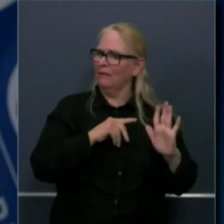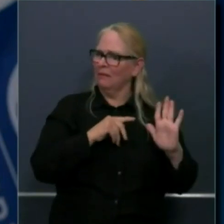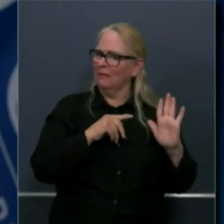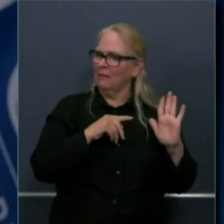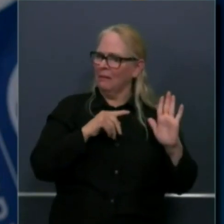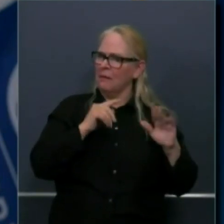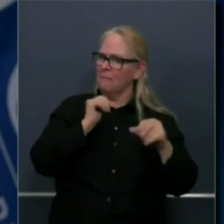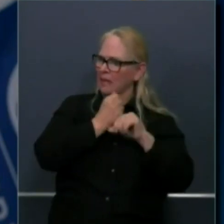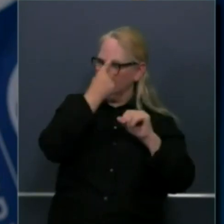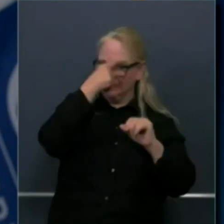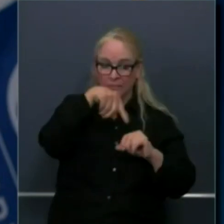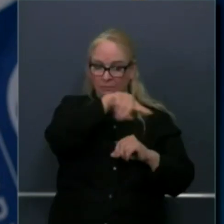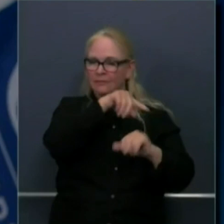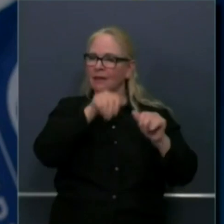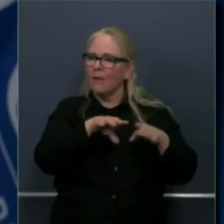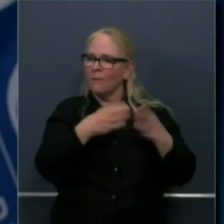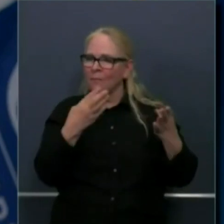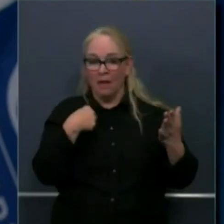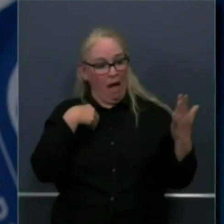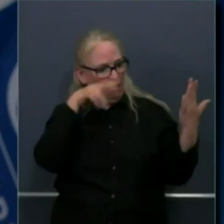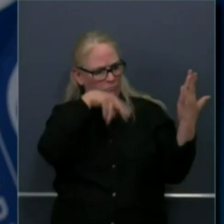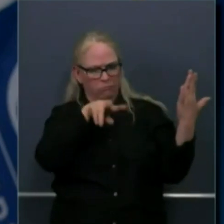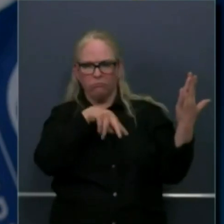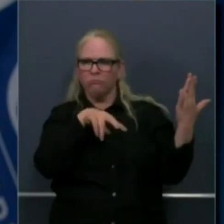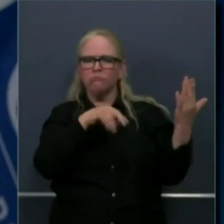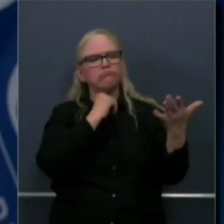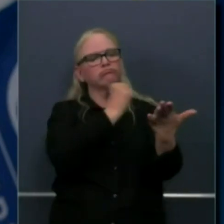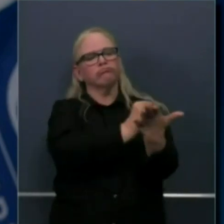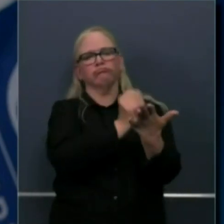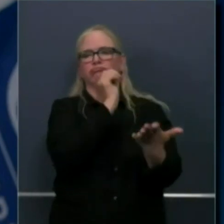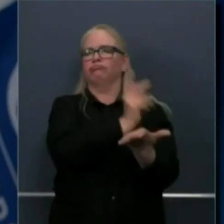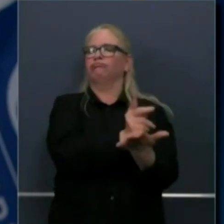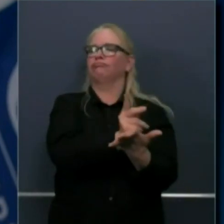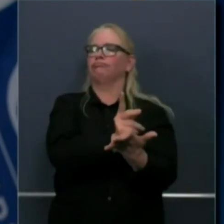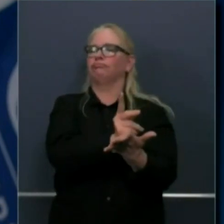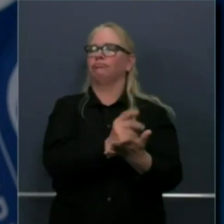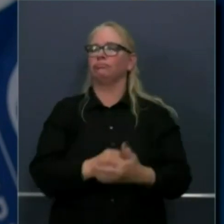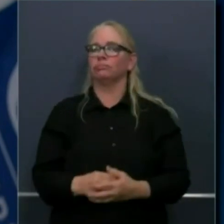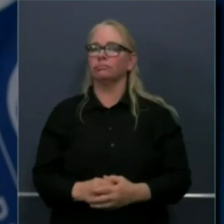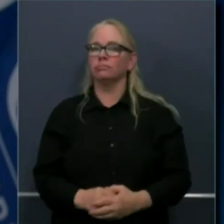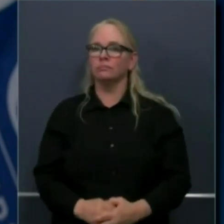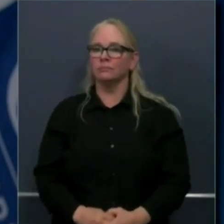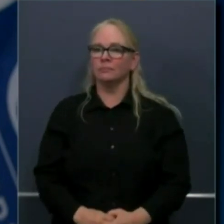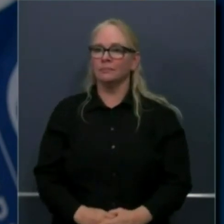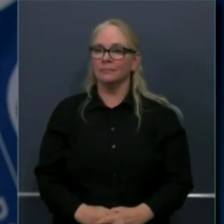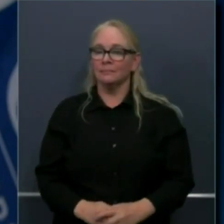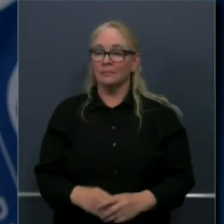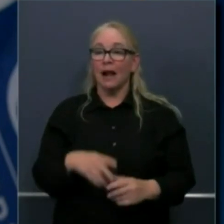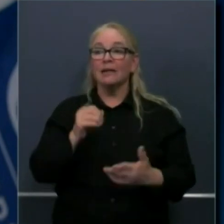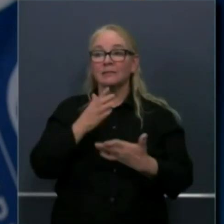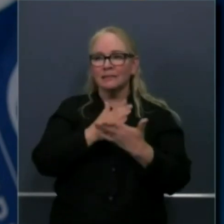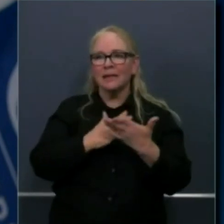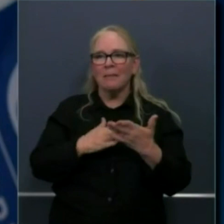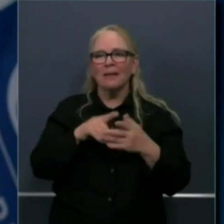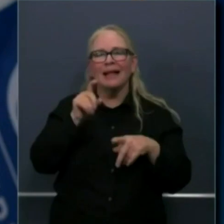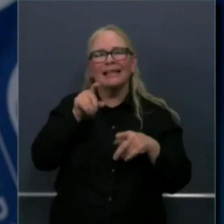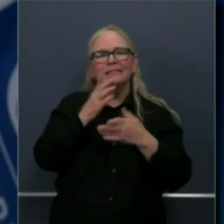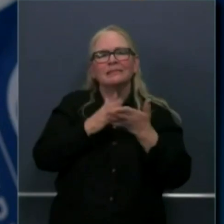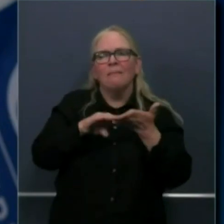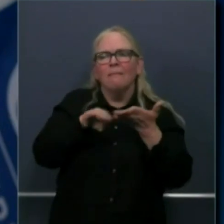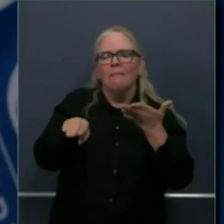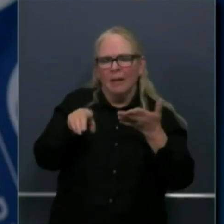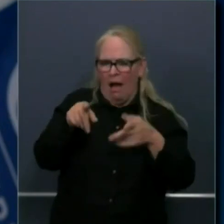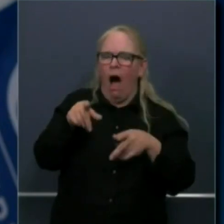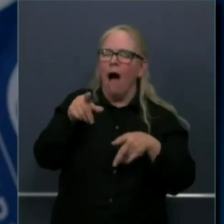that. That was our first very specific process looking at some exceptions that make sense for some counties. But indeed,